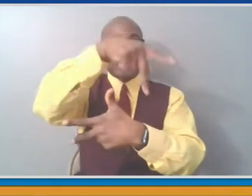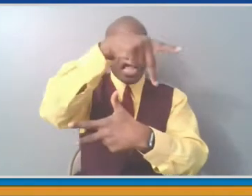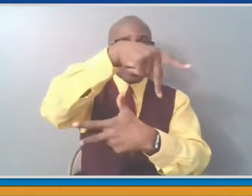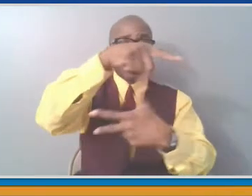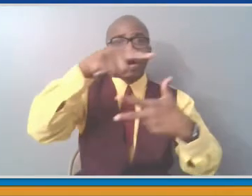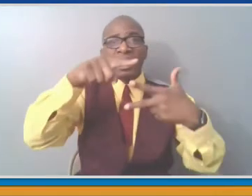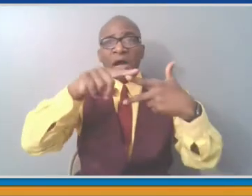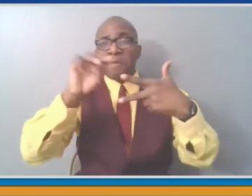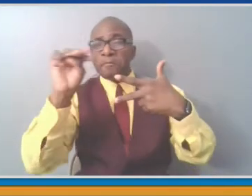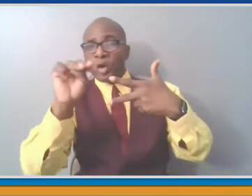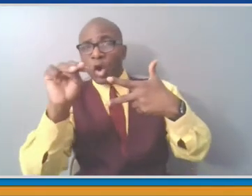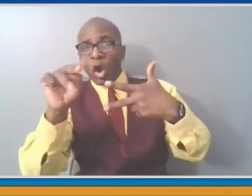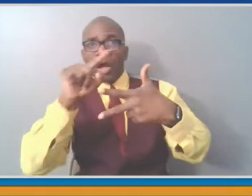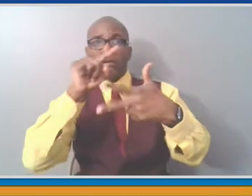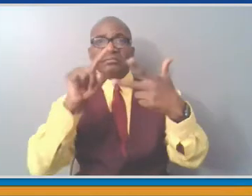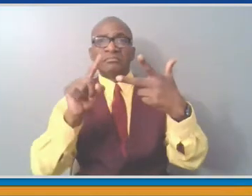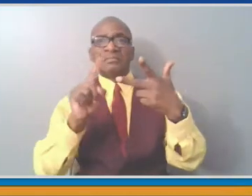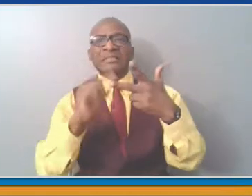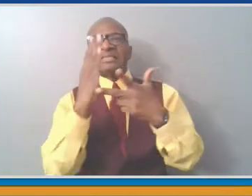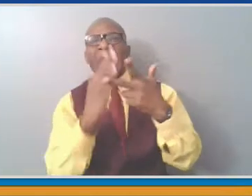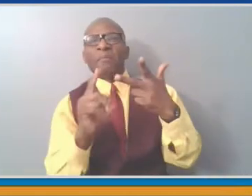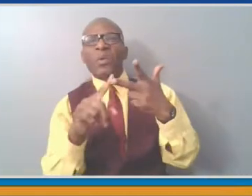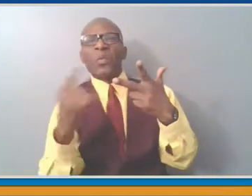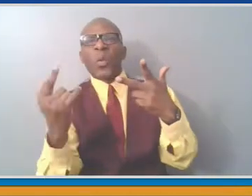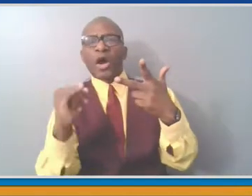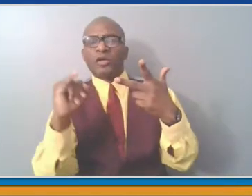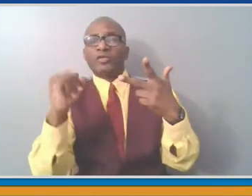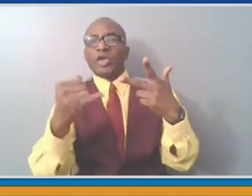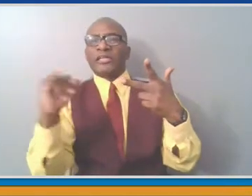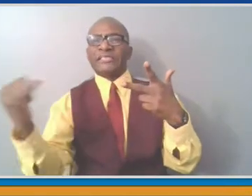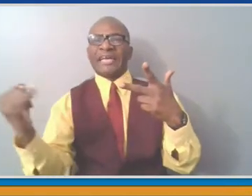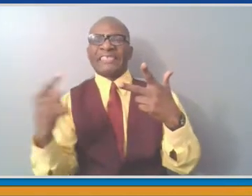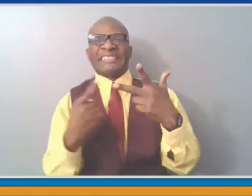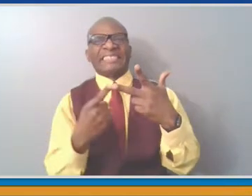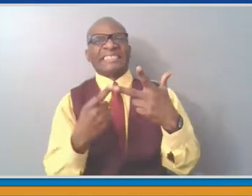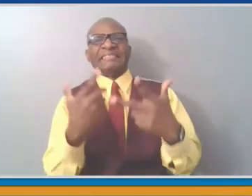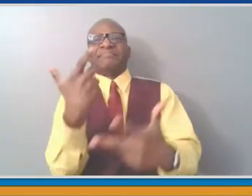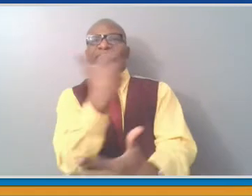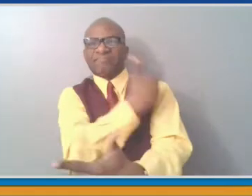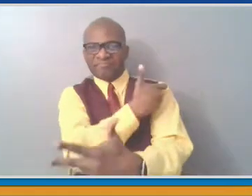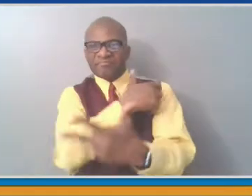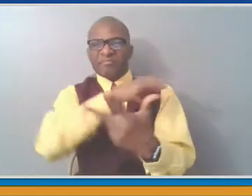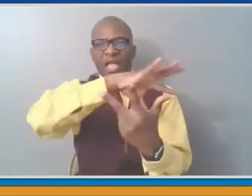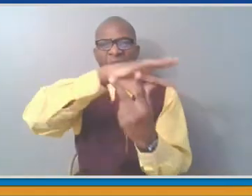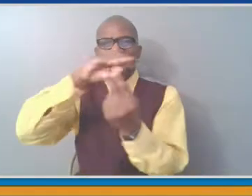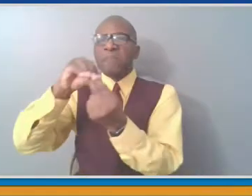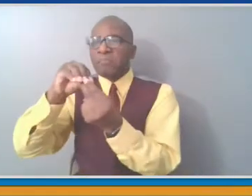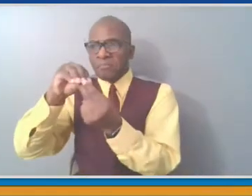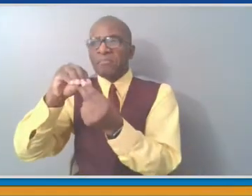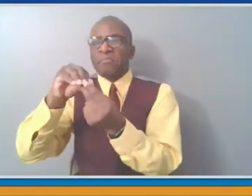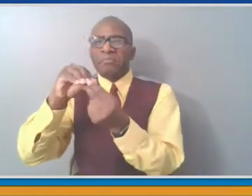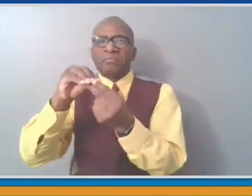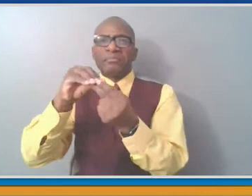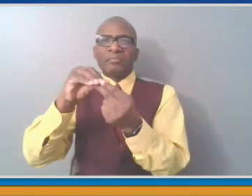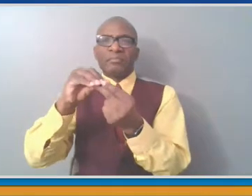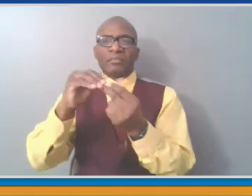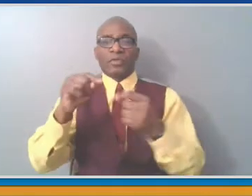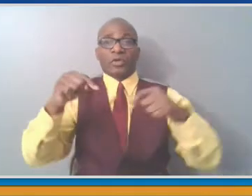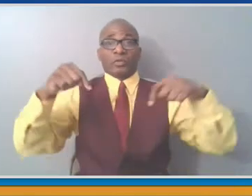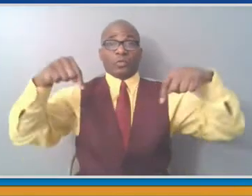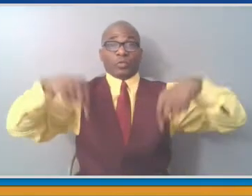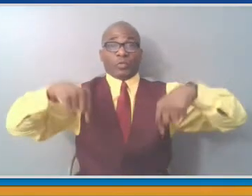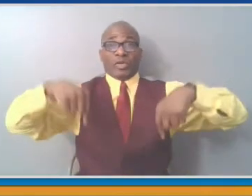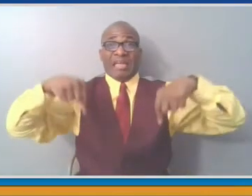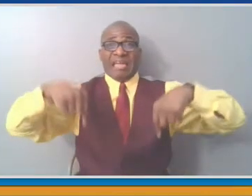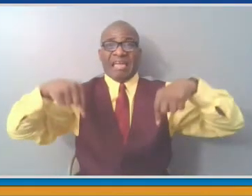at least one vaccine dose. So they're awaiting their second dose. We assume that will happen either in the three- to four-week period of time. And at that point in time,